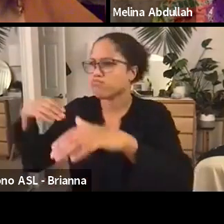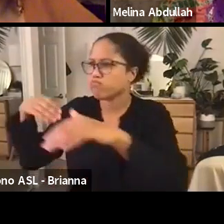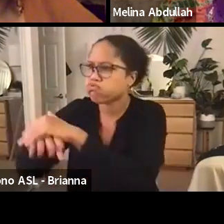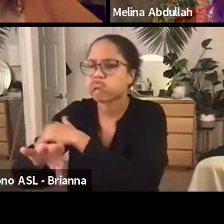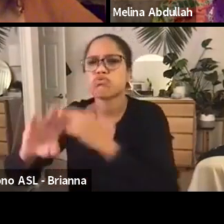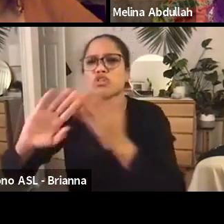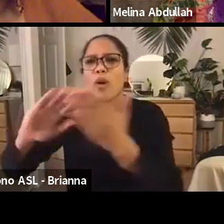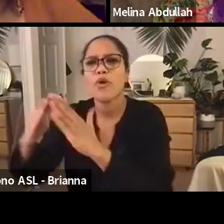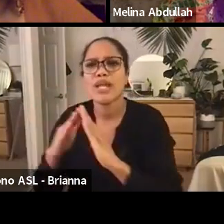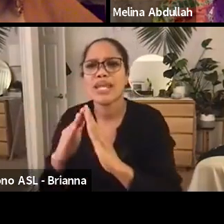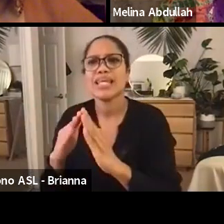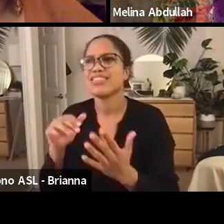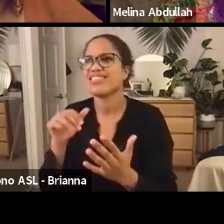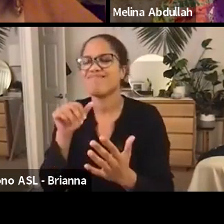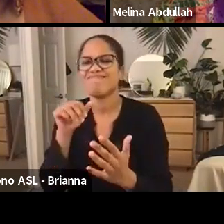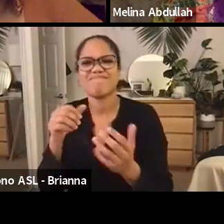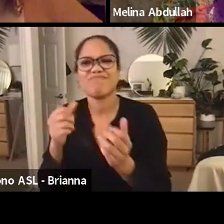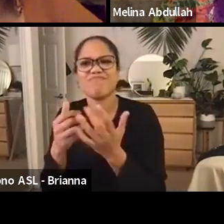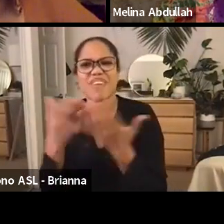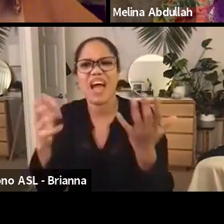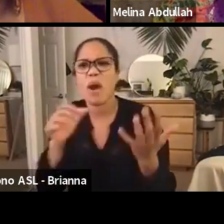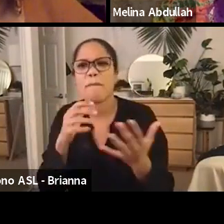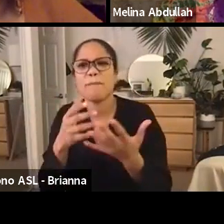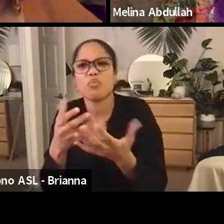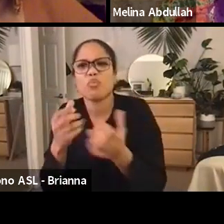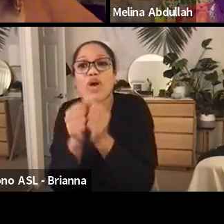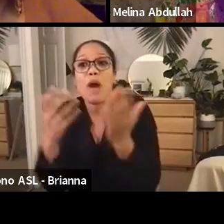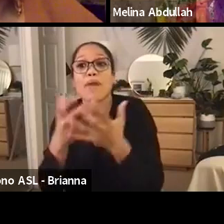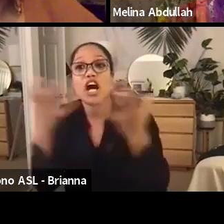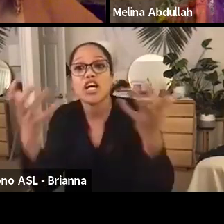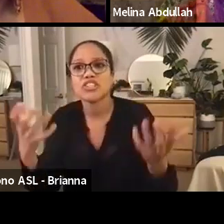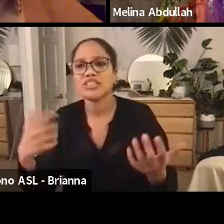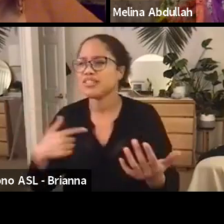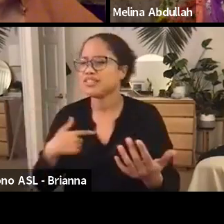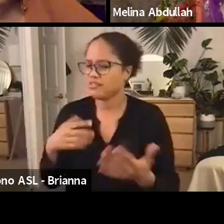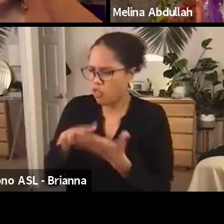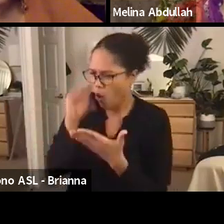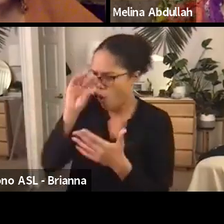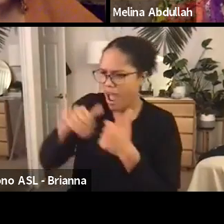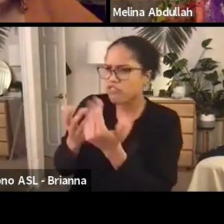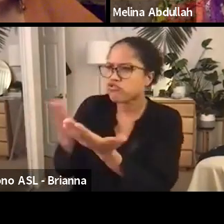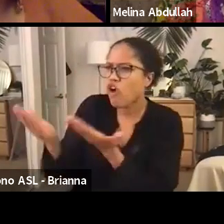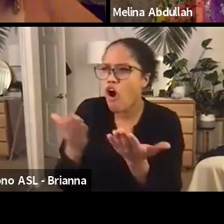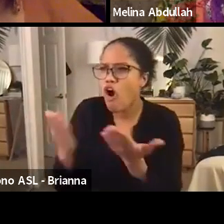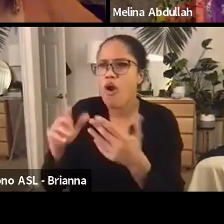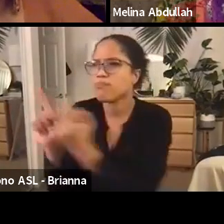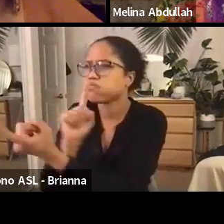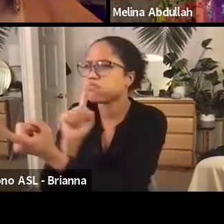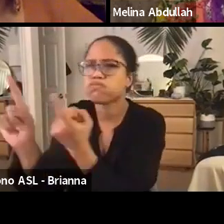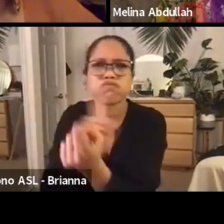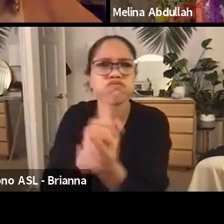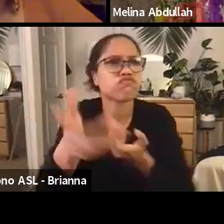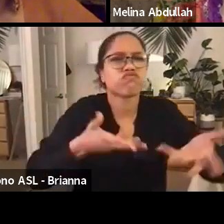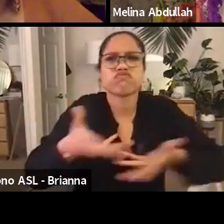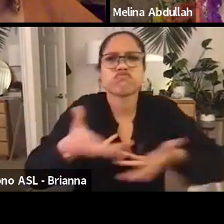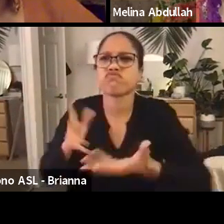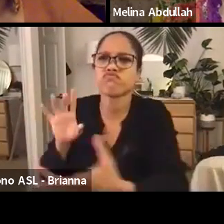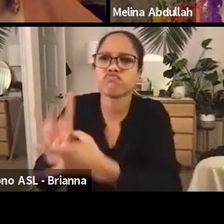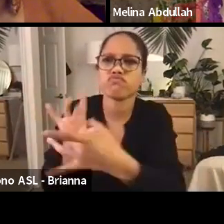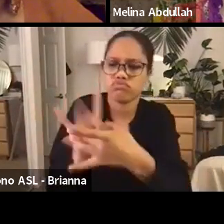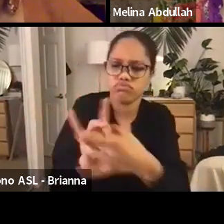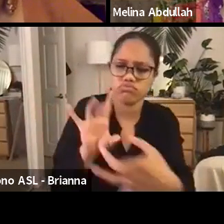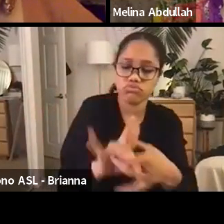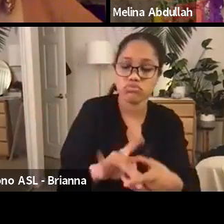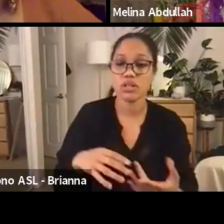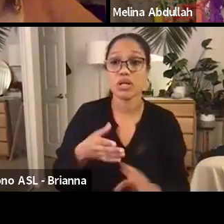the system worked because I wanted to infiltrate the system in order to change it. And as I ran for mayor, um, I had nothing to do with anyone